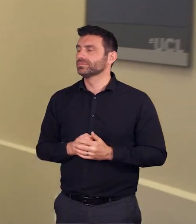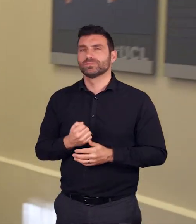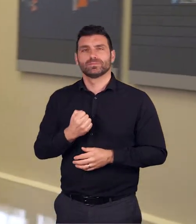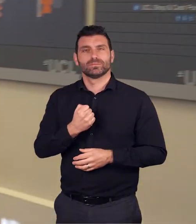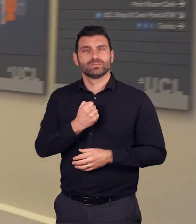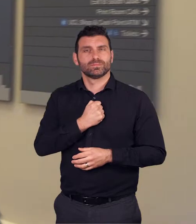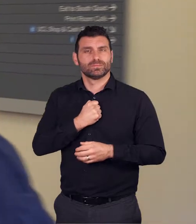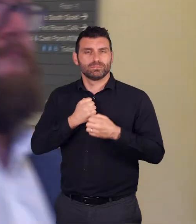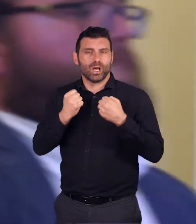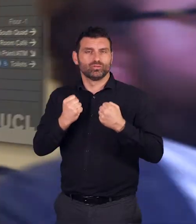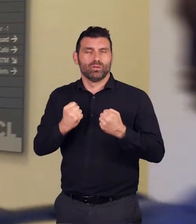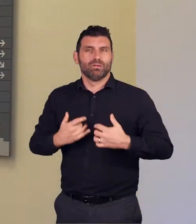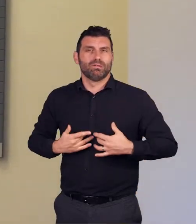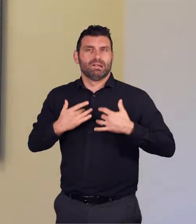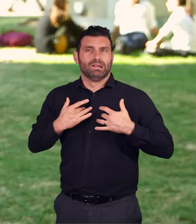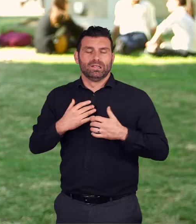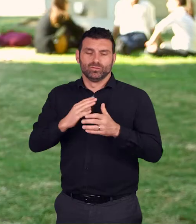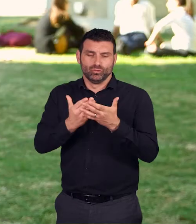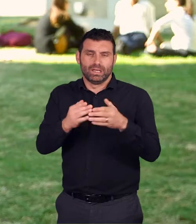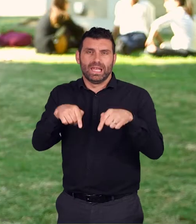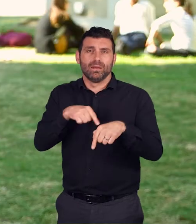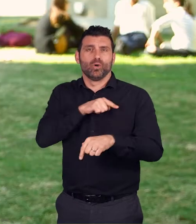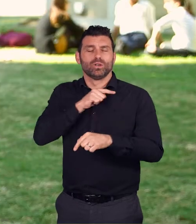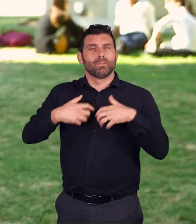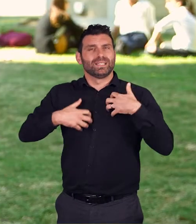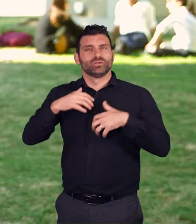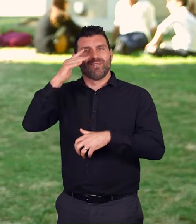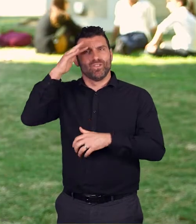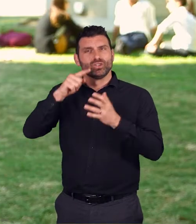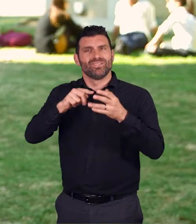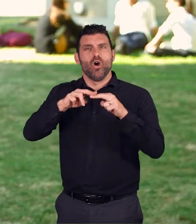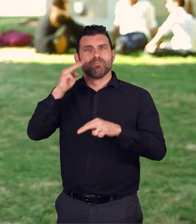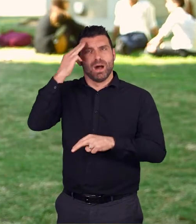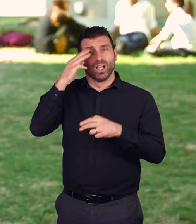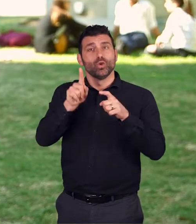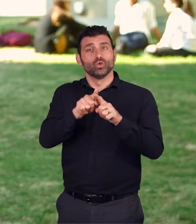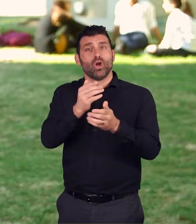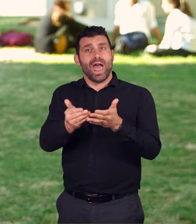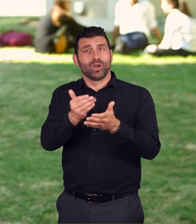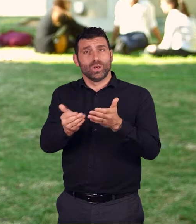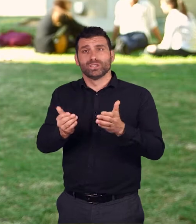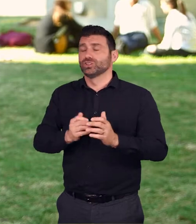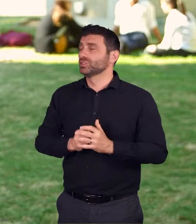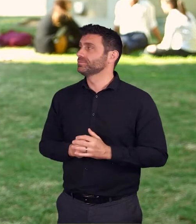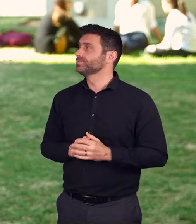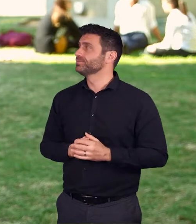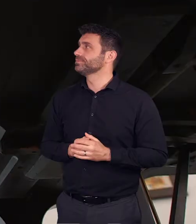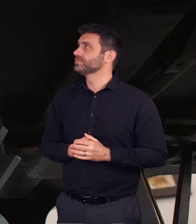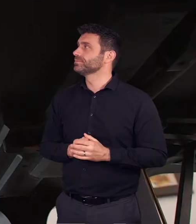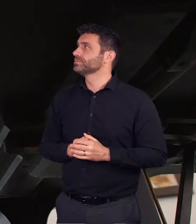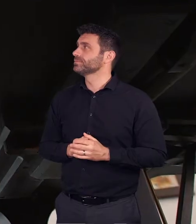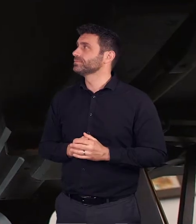my real kind of passion for coming here was because my deep interest is in philosophy of minds and specifically in philosophy of language